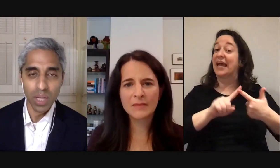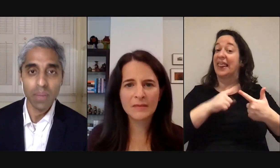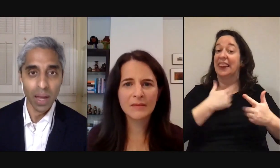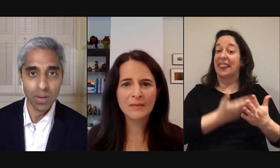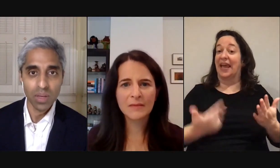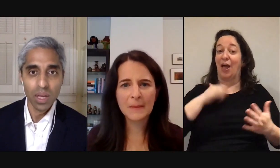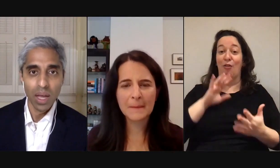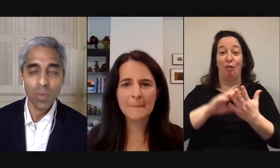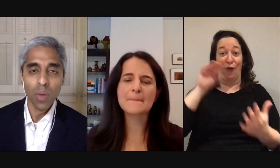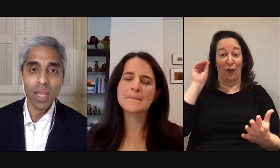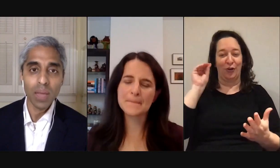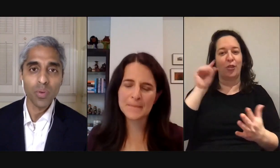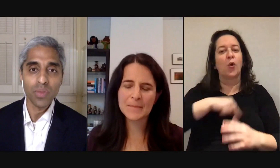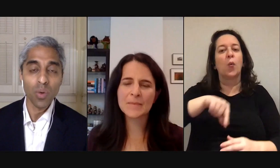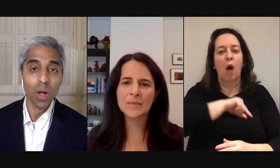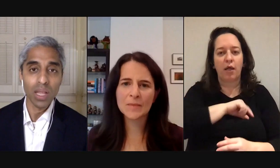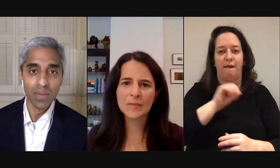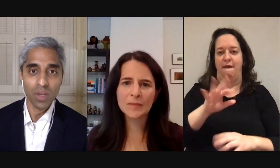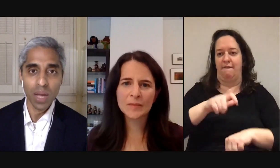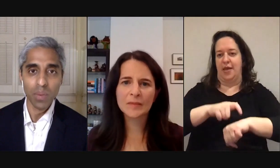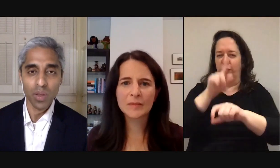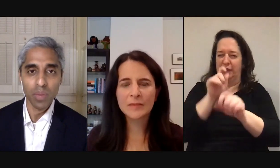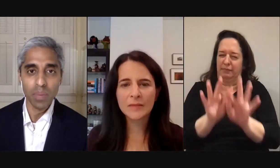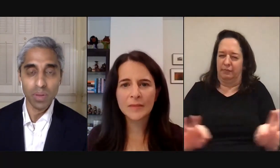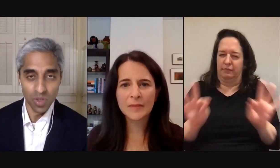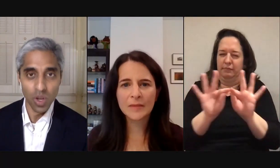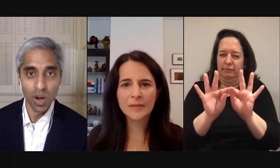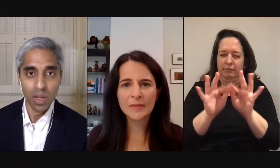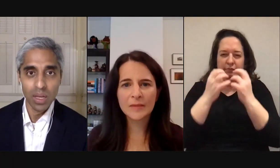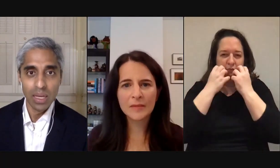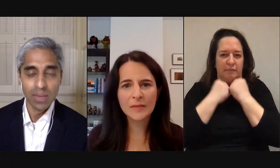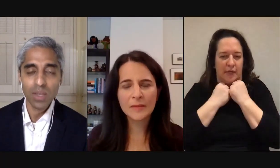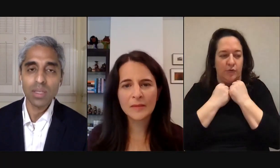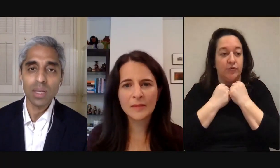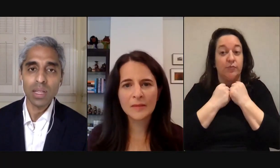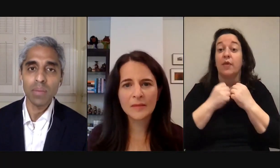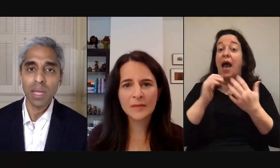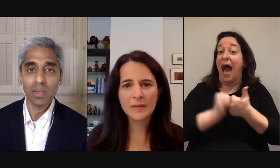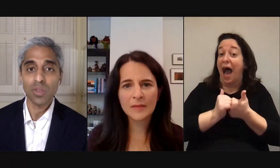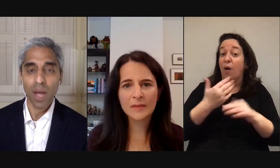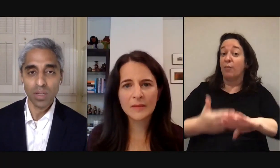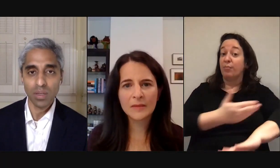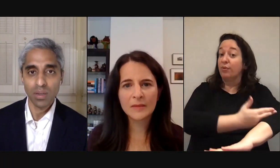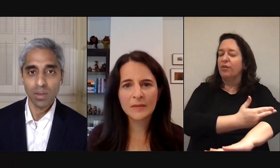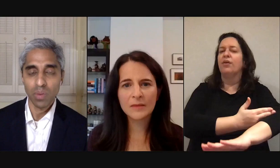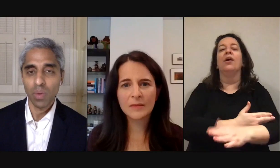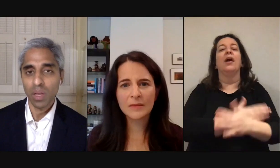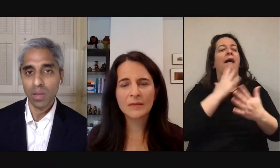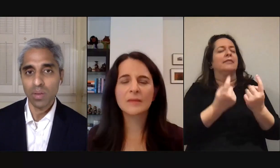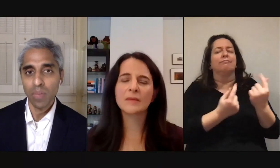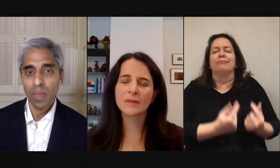really matters and the way to improve the quality of our time with other people to start is actually to eliminate distraction